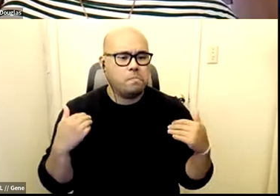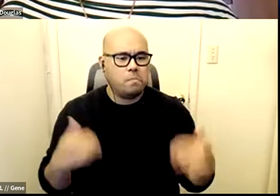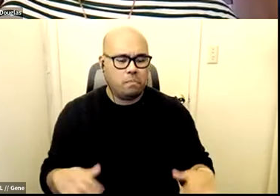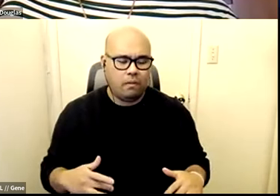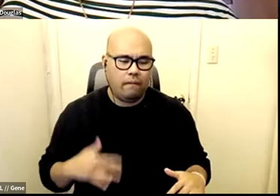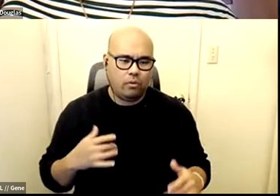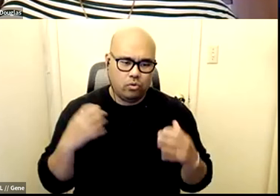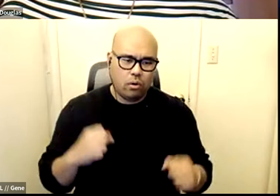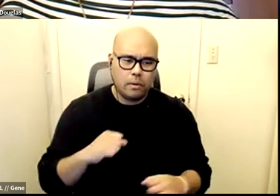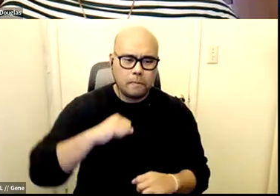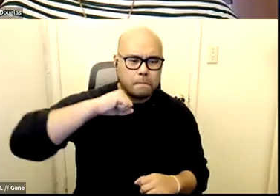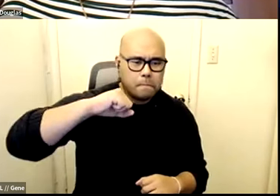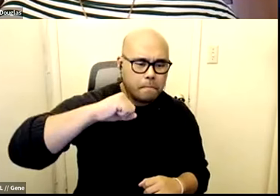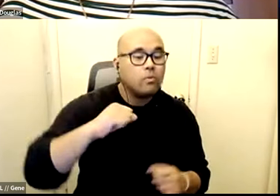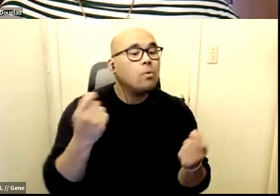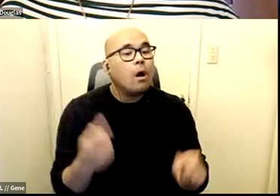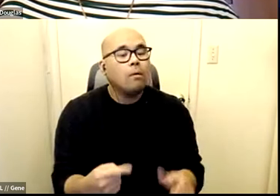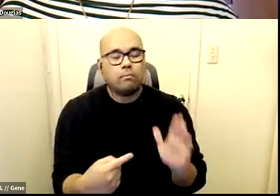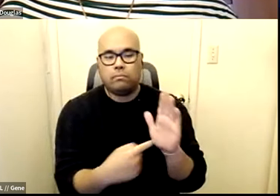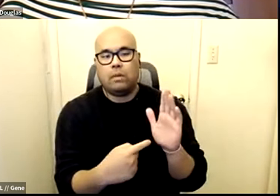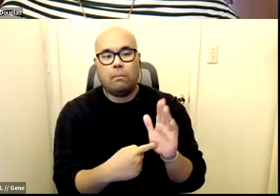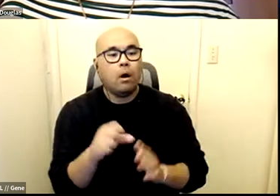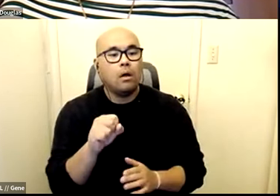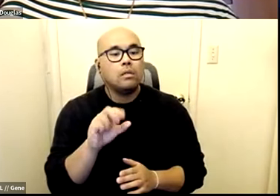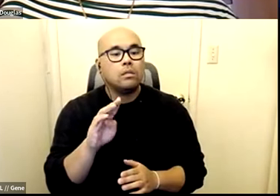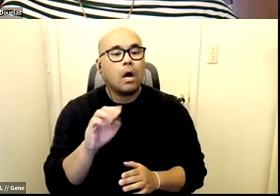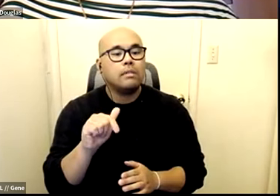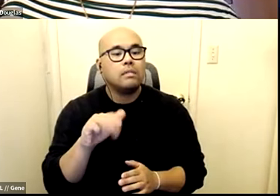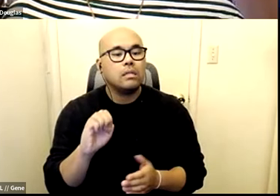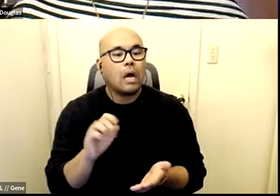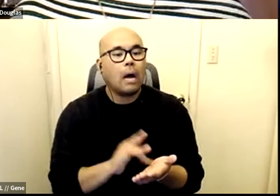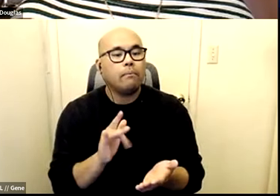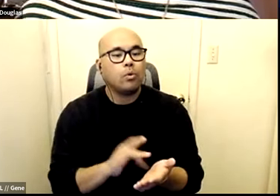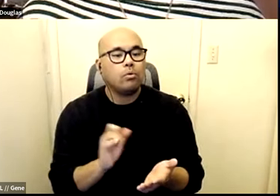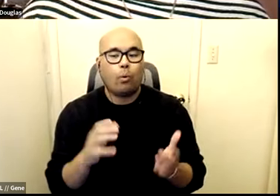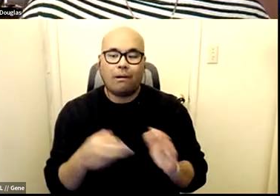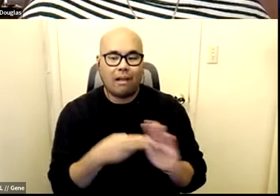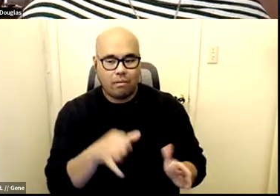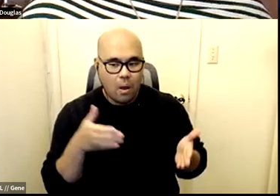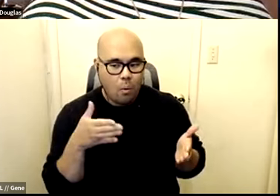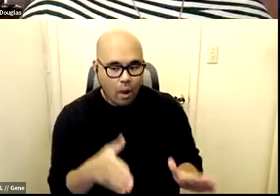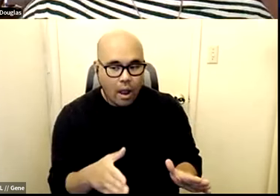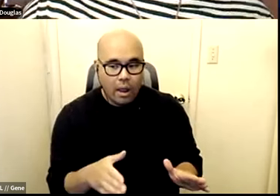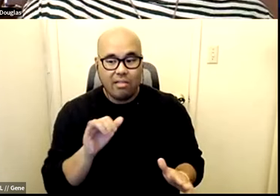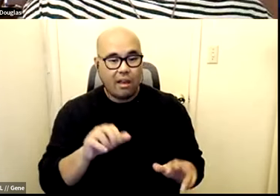a substance abuse, if that's what we want to refer to it as an issue,